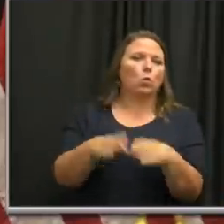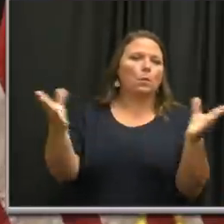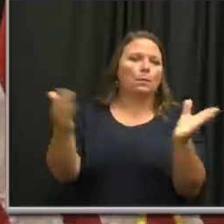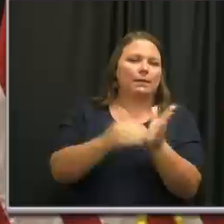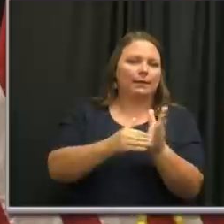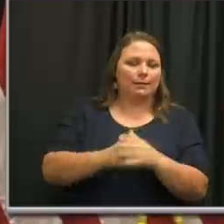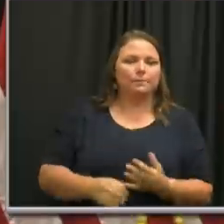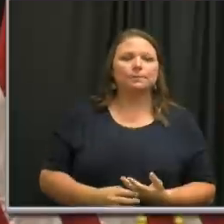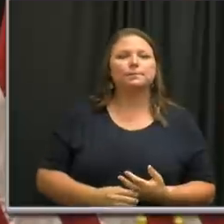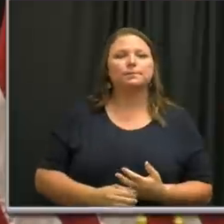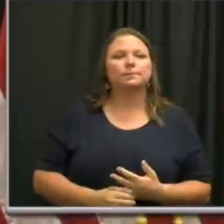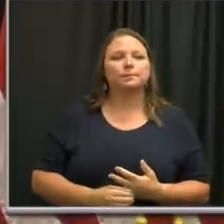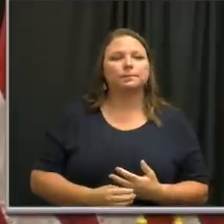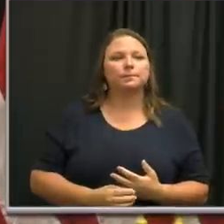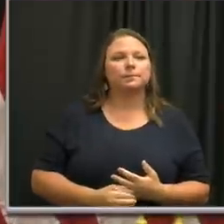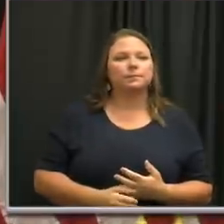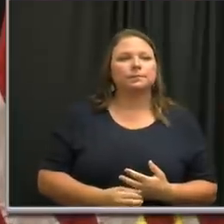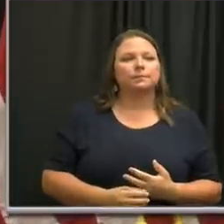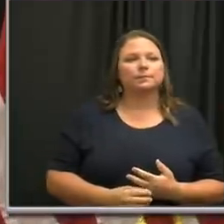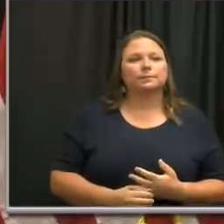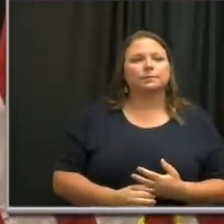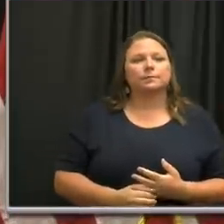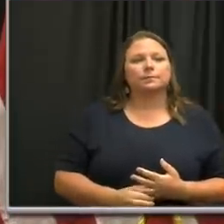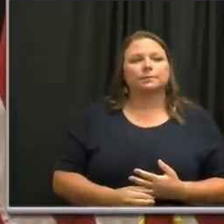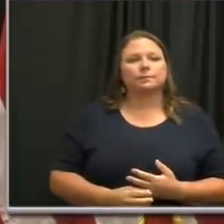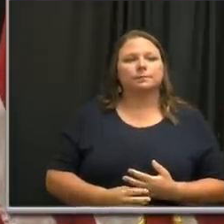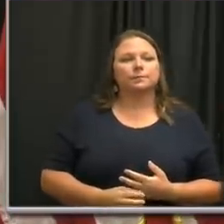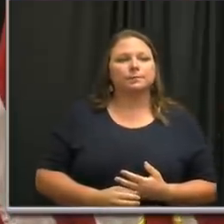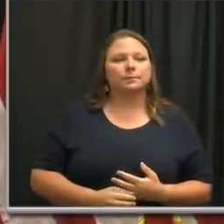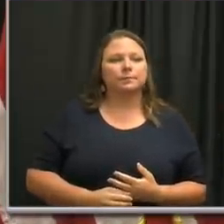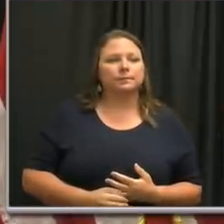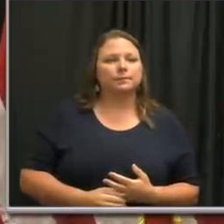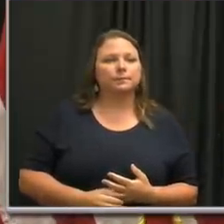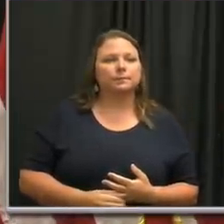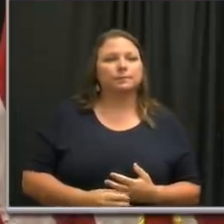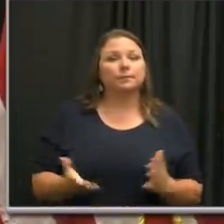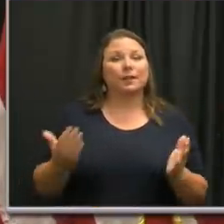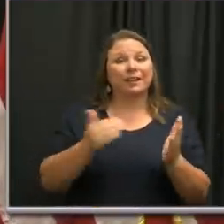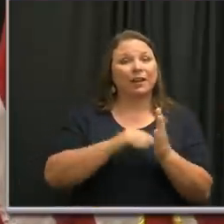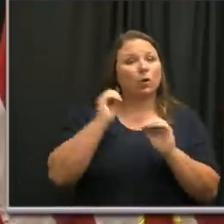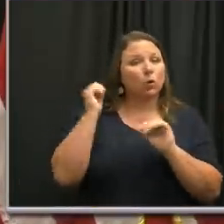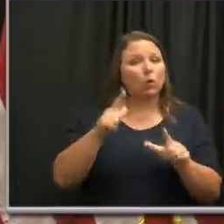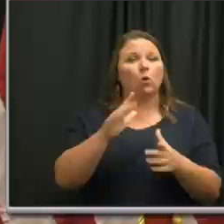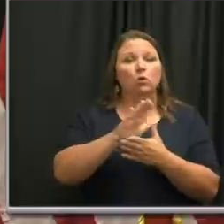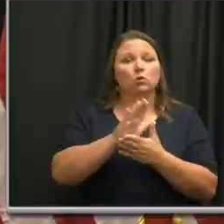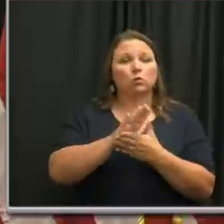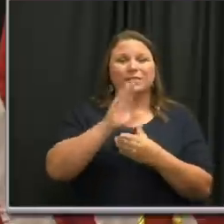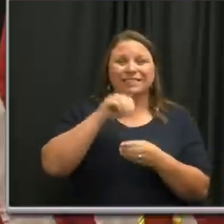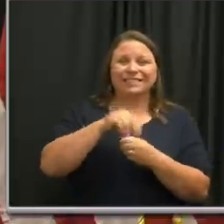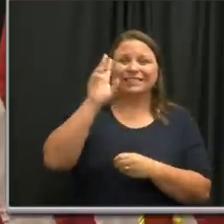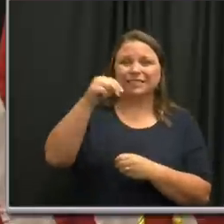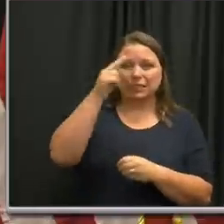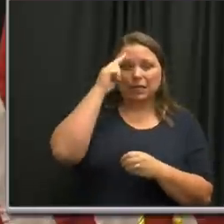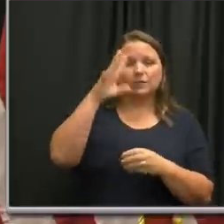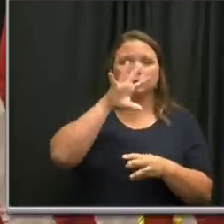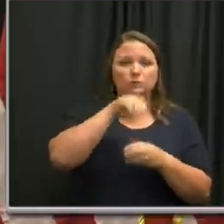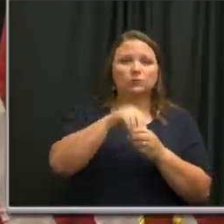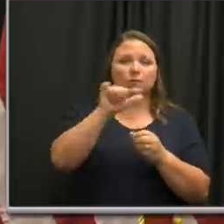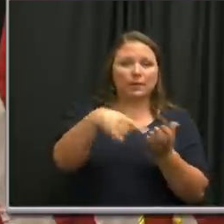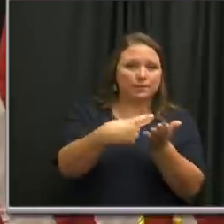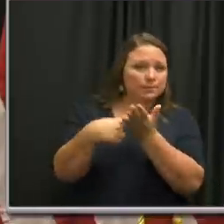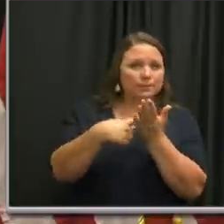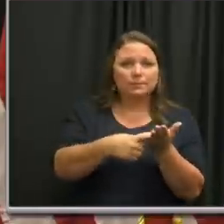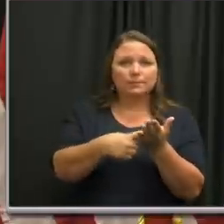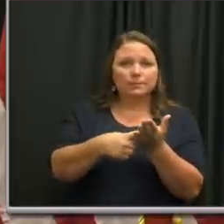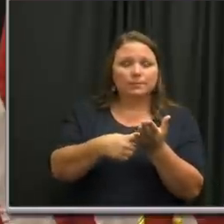Um, again, all the schools in Nashville are participating through that community. Public